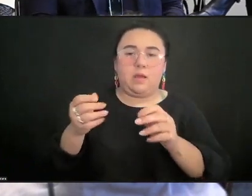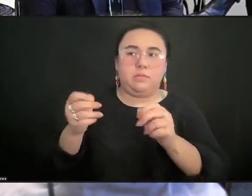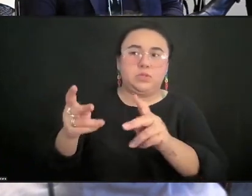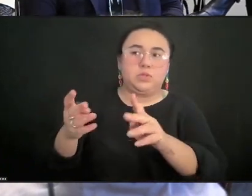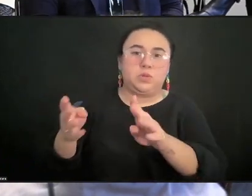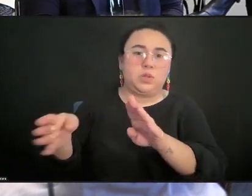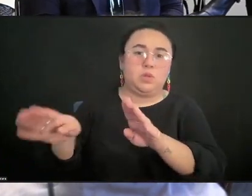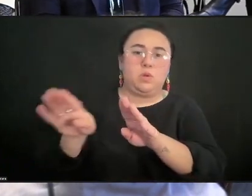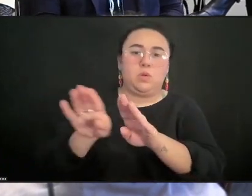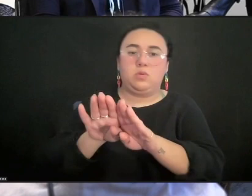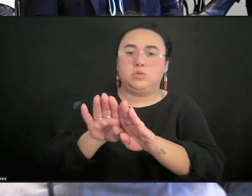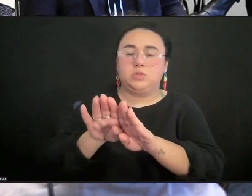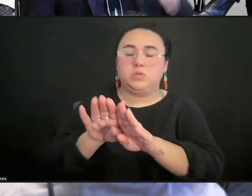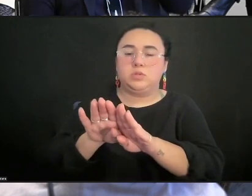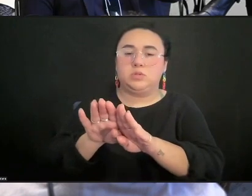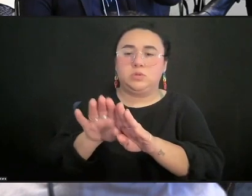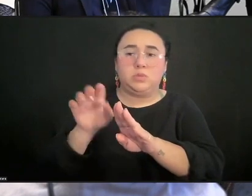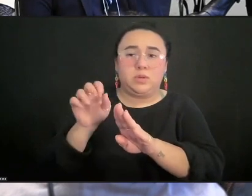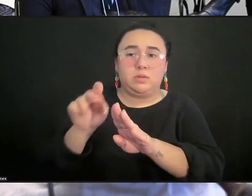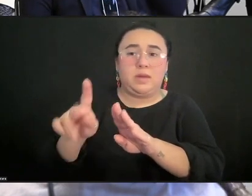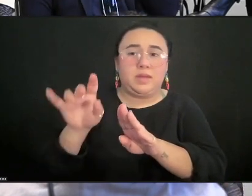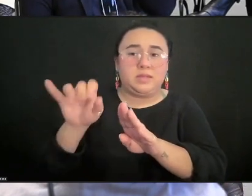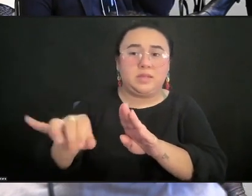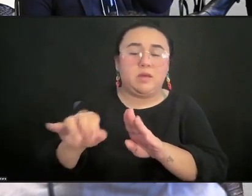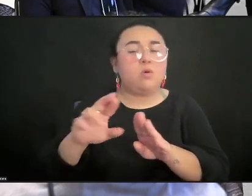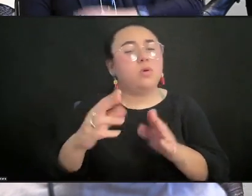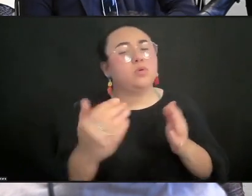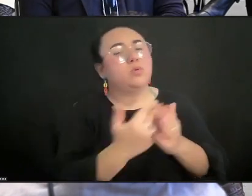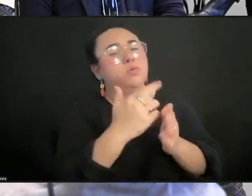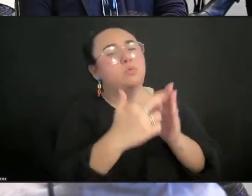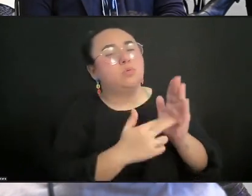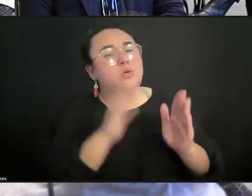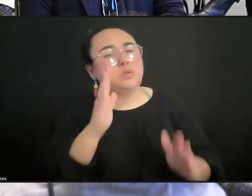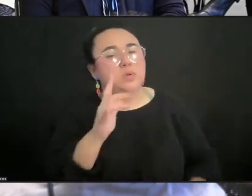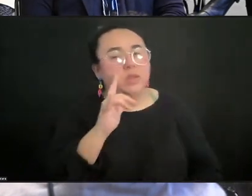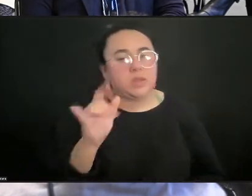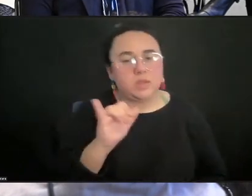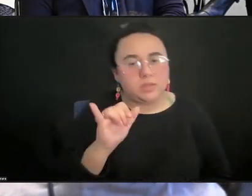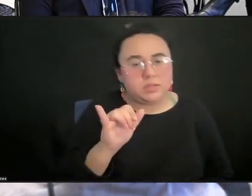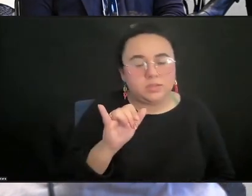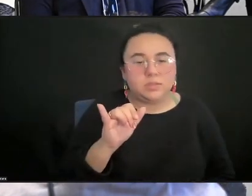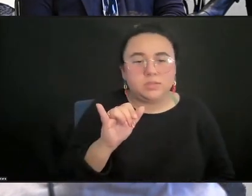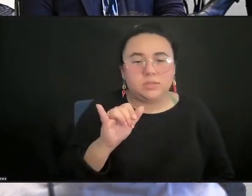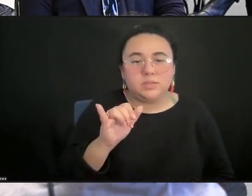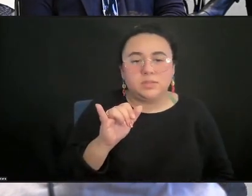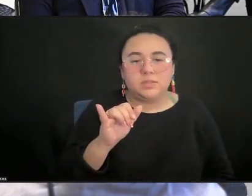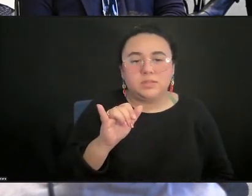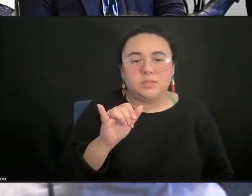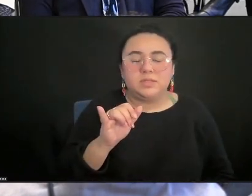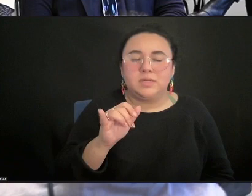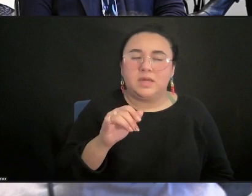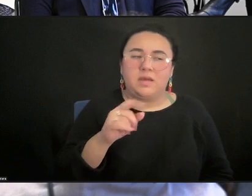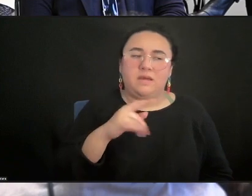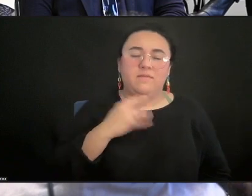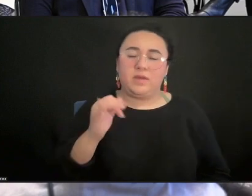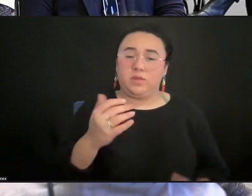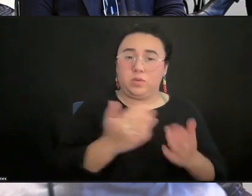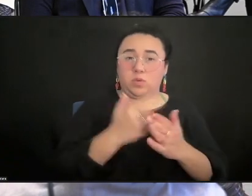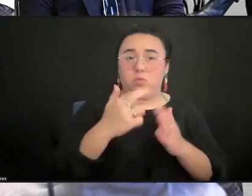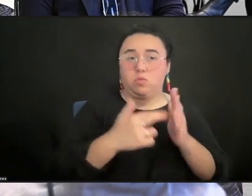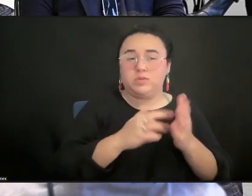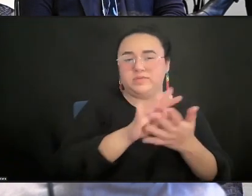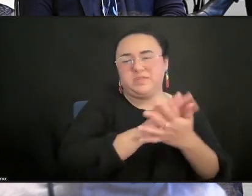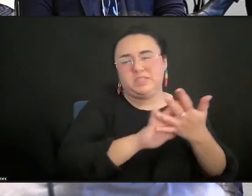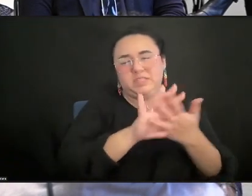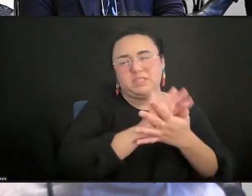back or what these new rules are, which I think are actually really, really fuzzy. But specifically, you know,